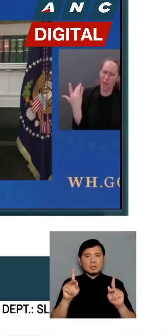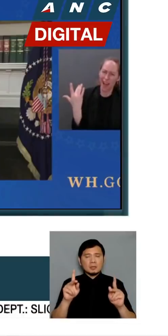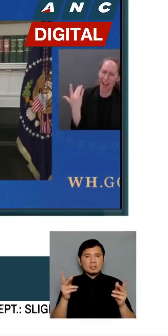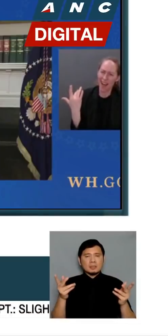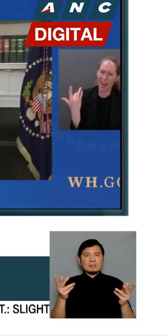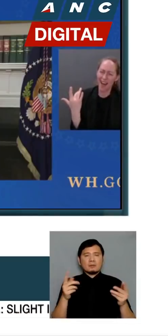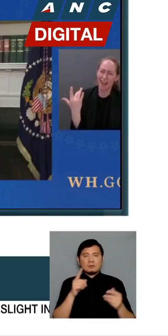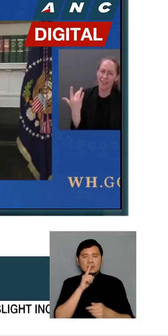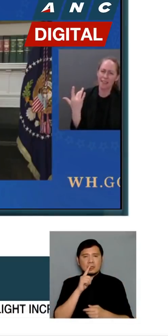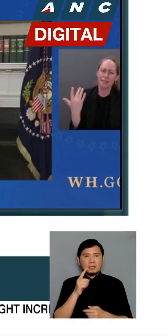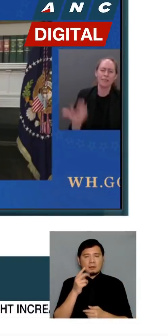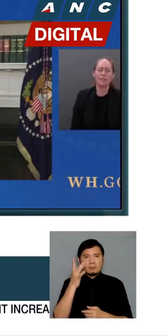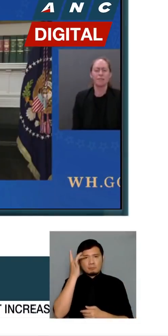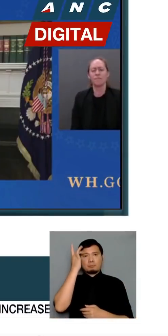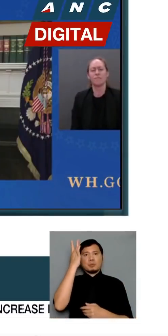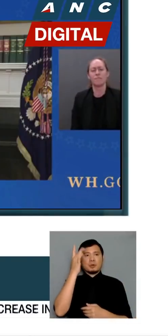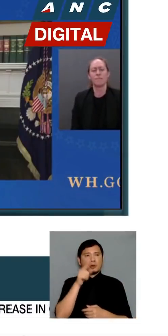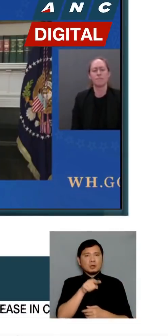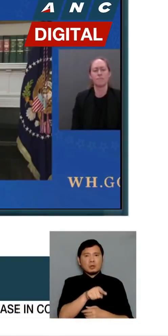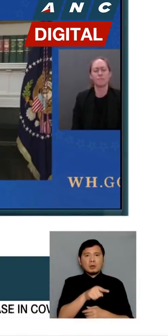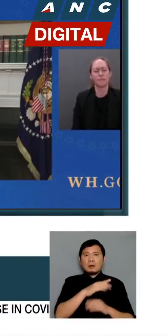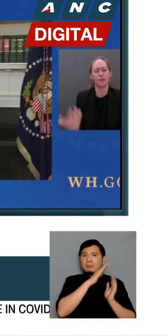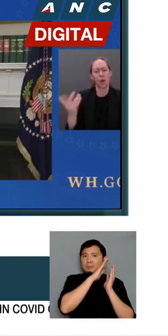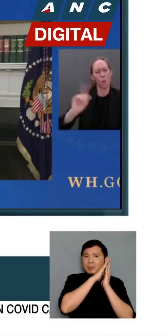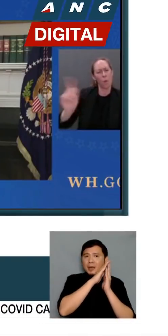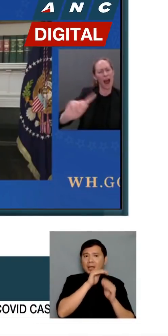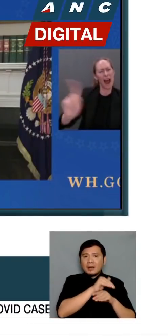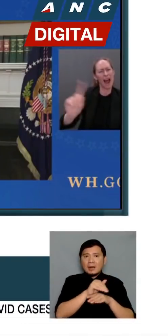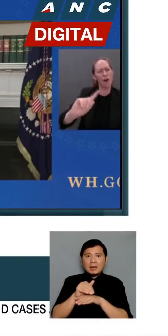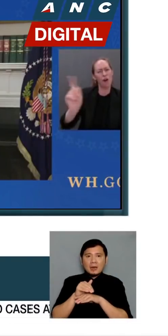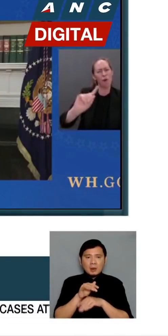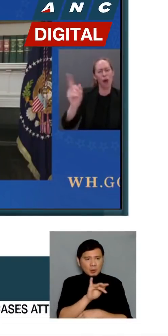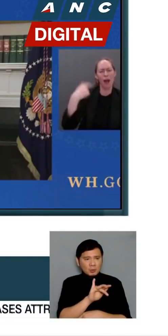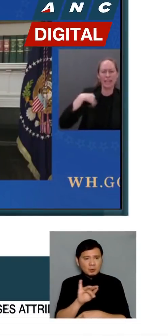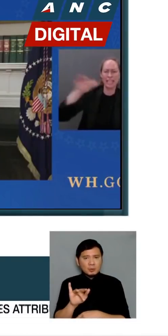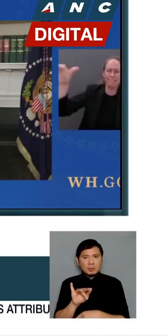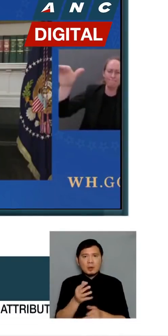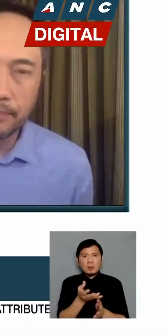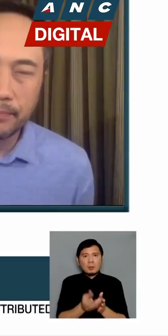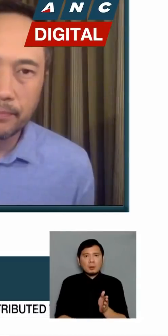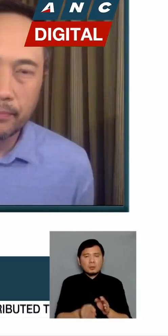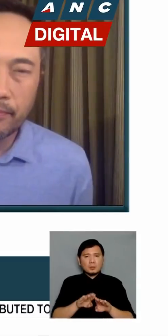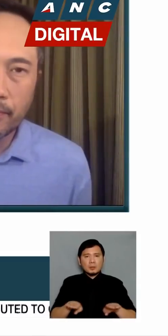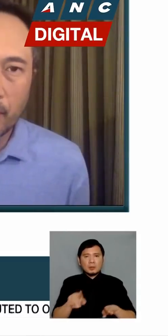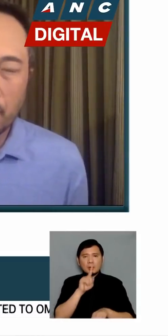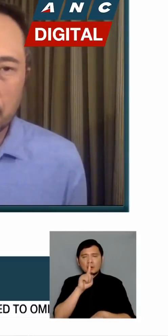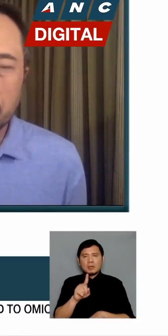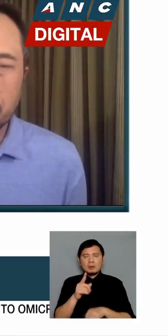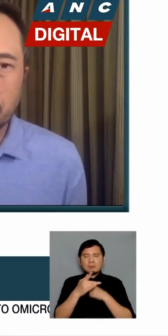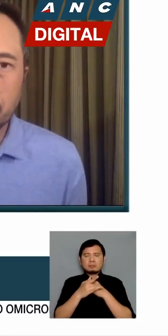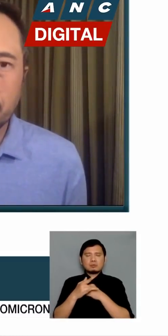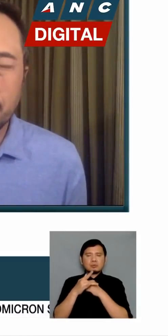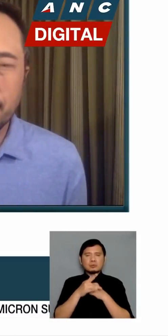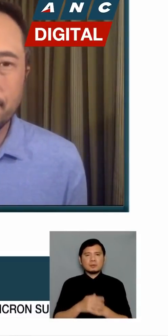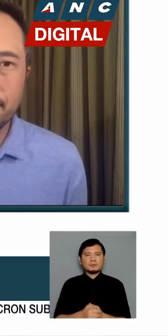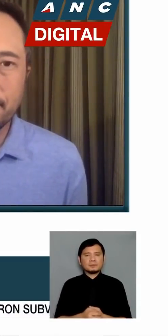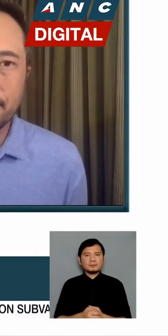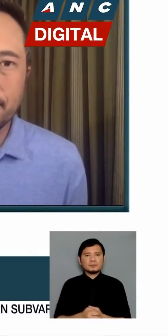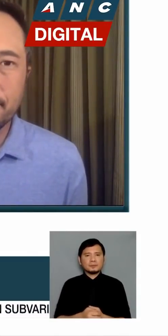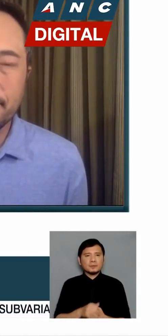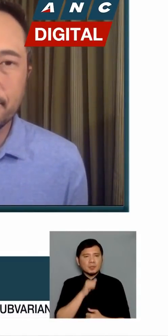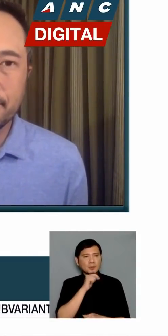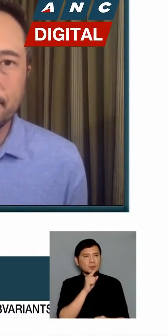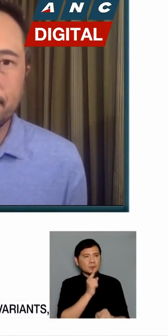at night tonight? And that's the horrors that those parents are living with right now. Well, that's simply not right. Our North America Bureau Chief there, TJ